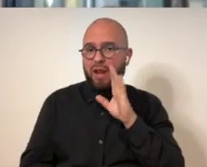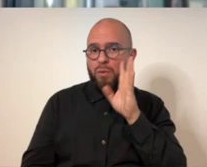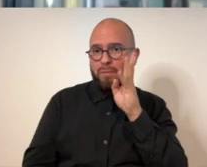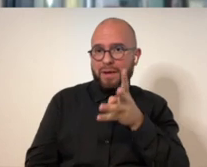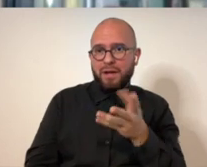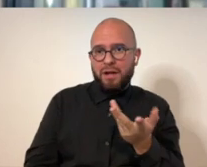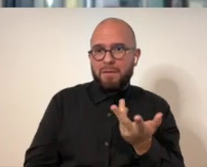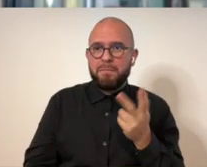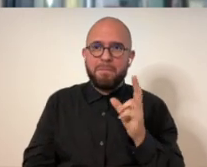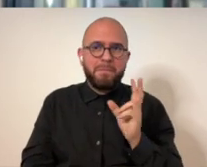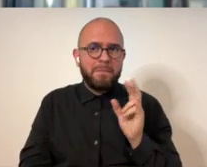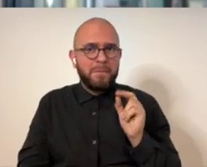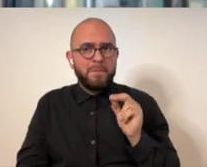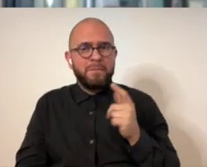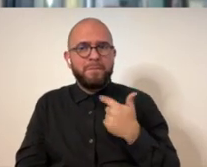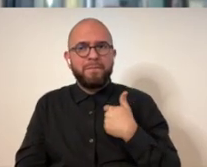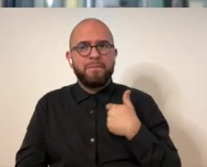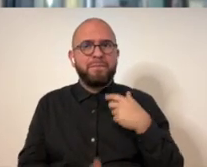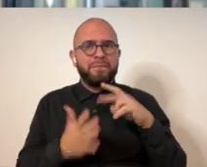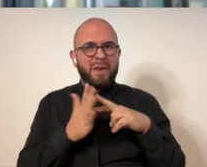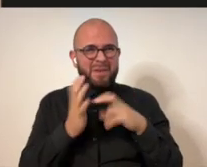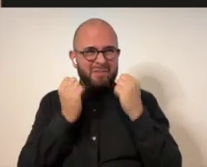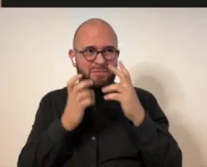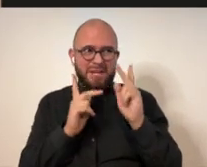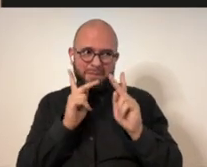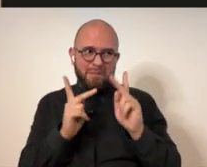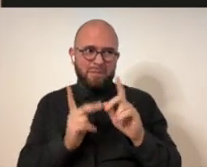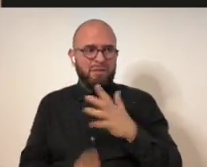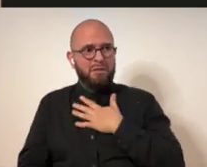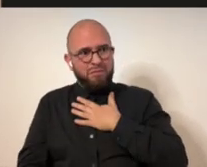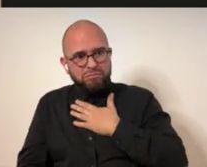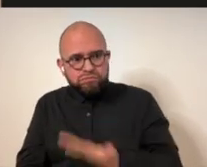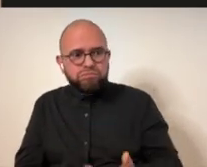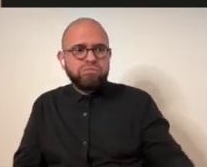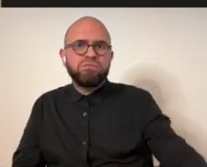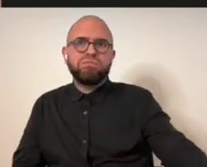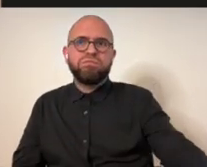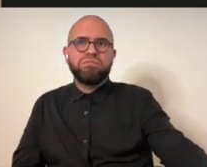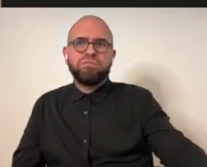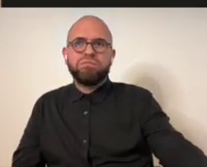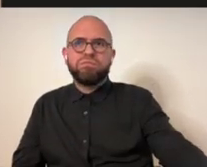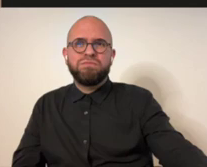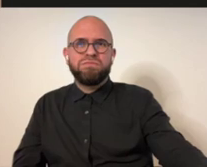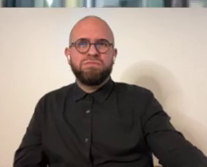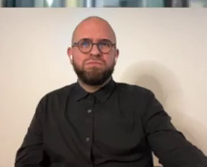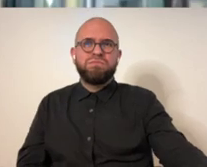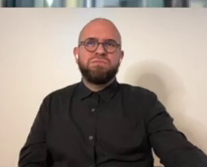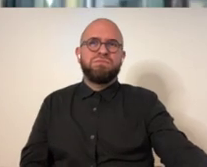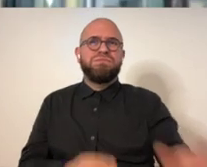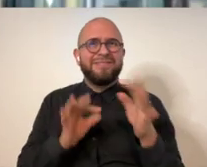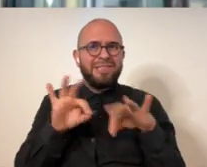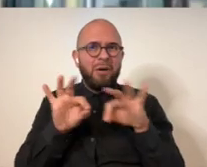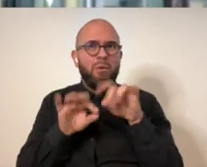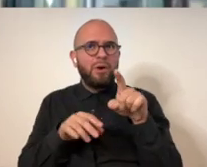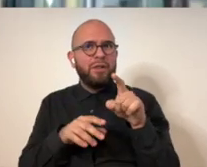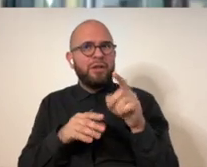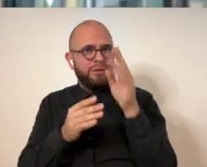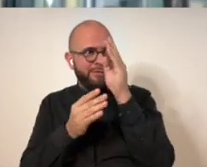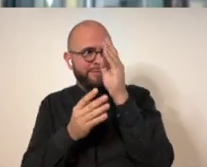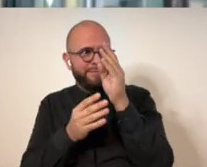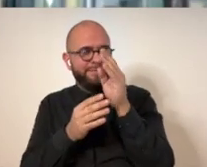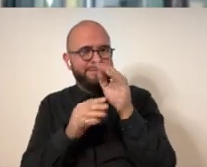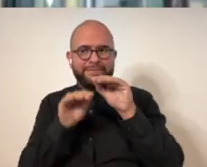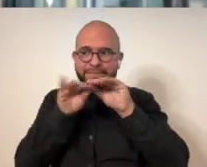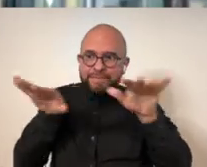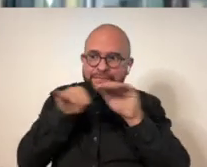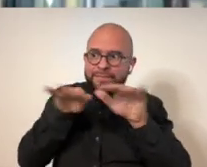that's totally worth doing. I'm just going to make it up. No, I mean, there are a lot of people I think would be very willing. And it's